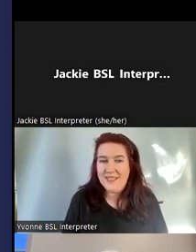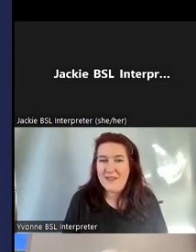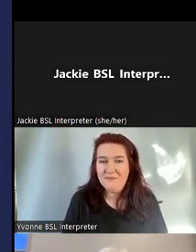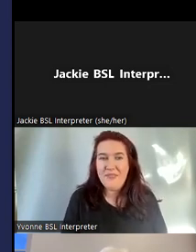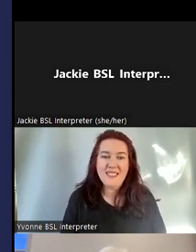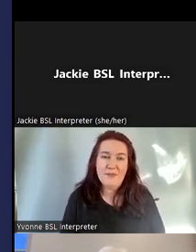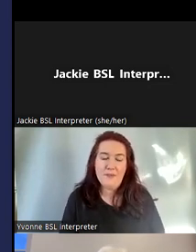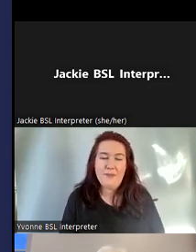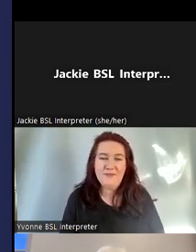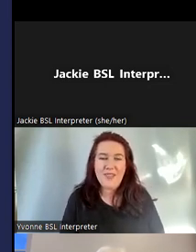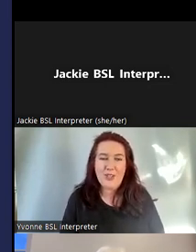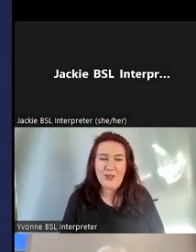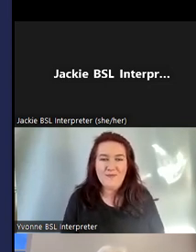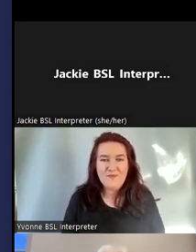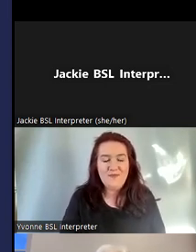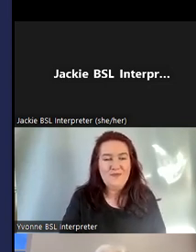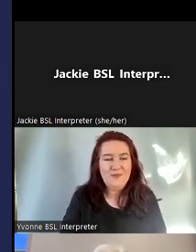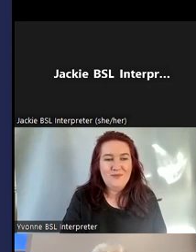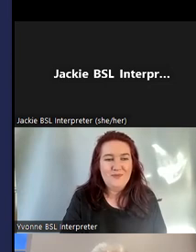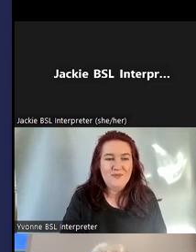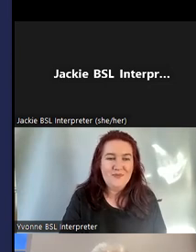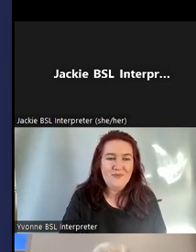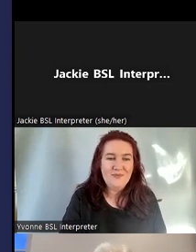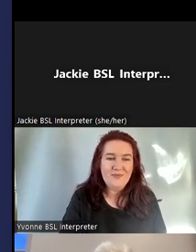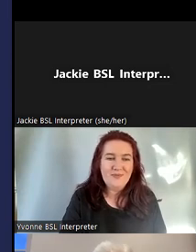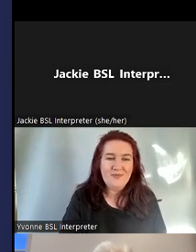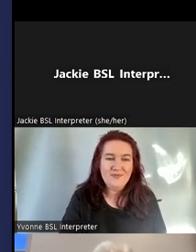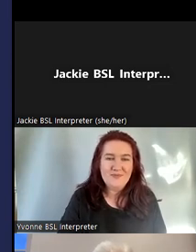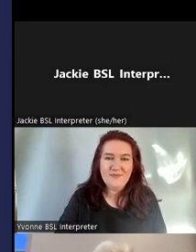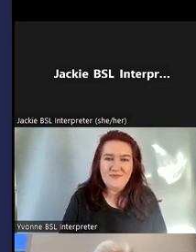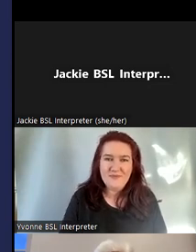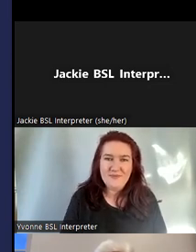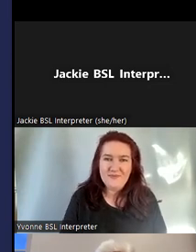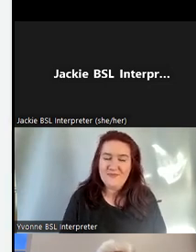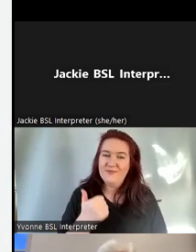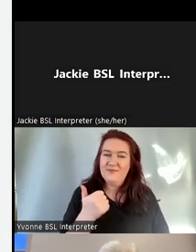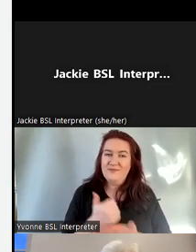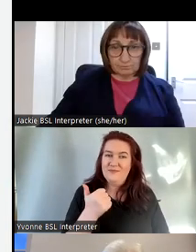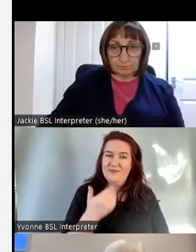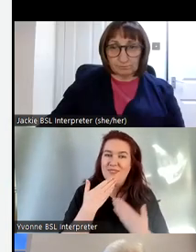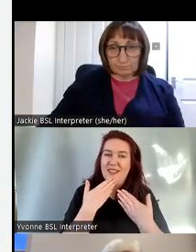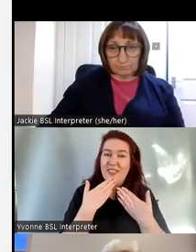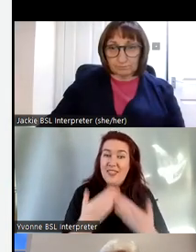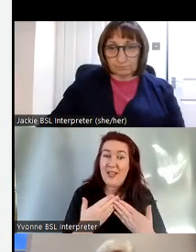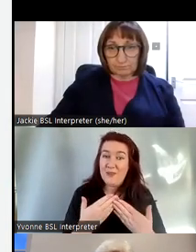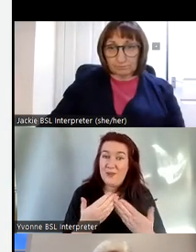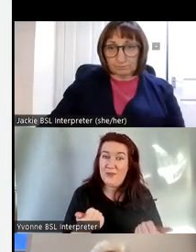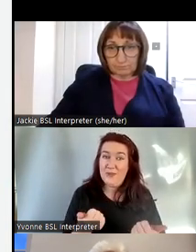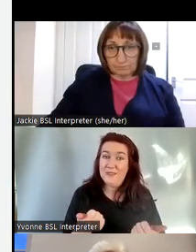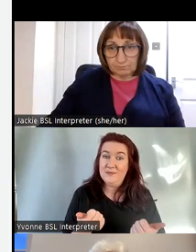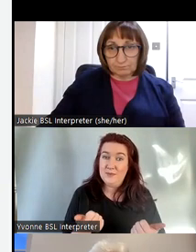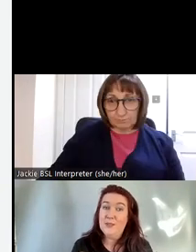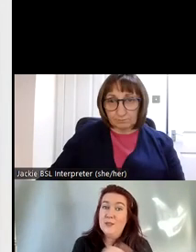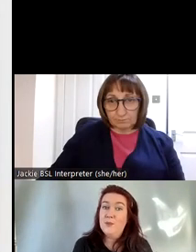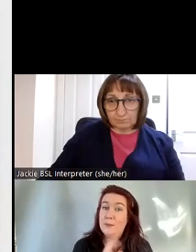happy to answer them but that's it from me thank you great thank you I think you're going